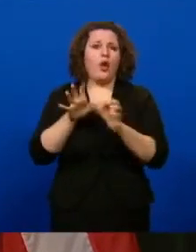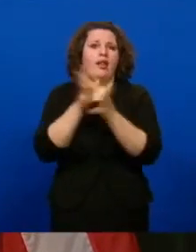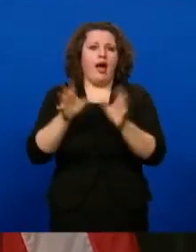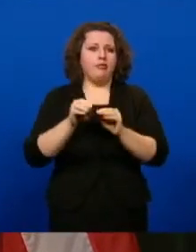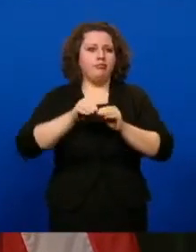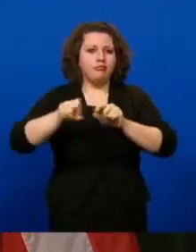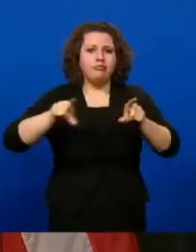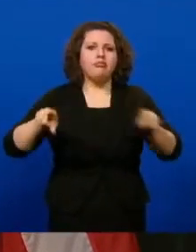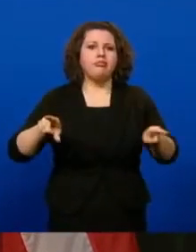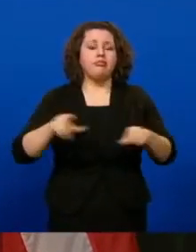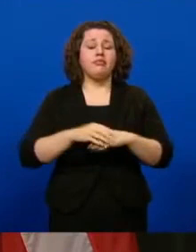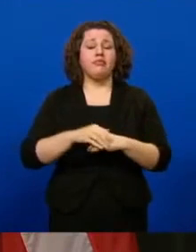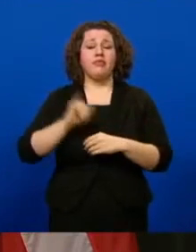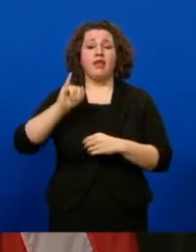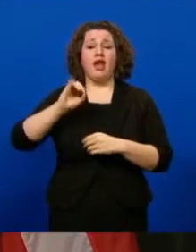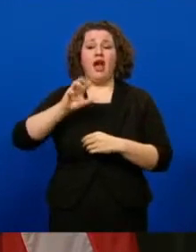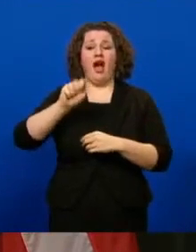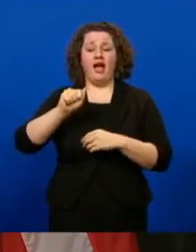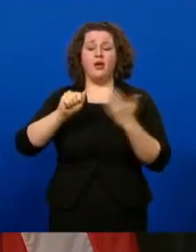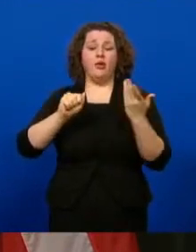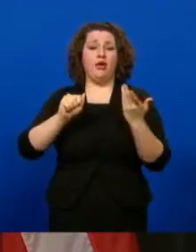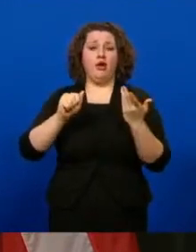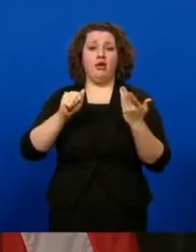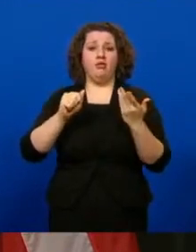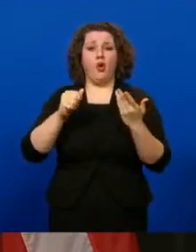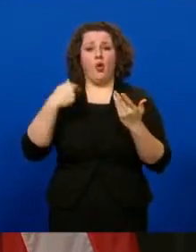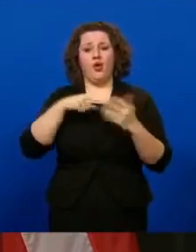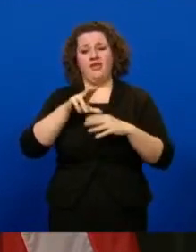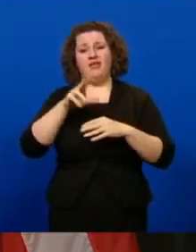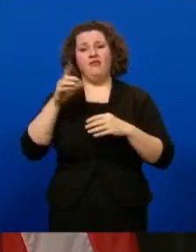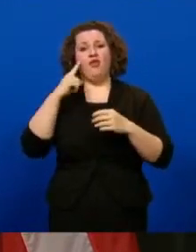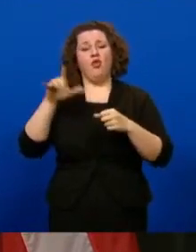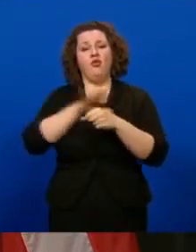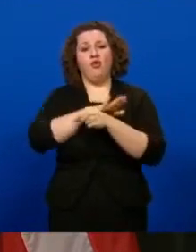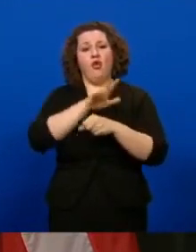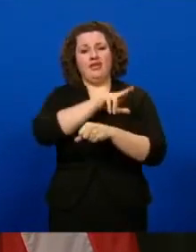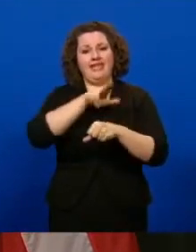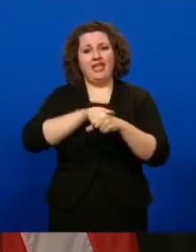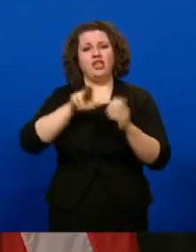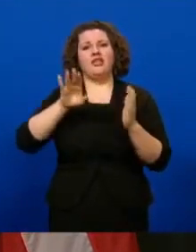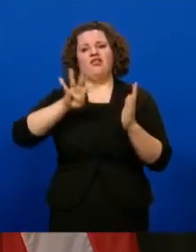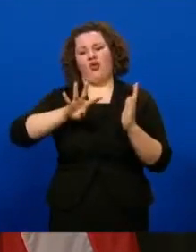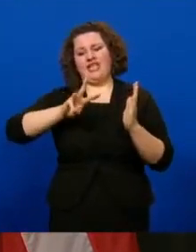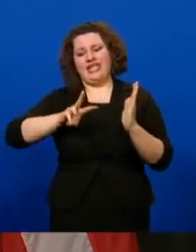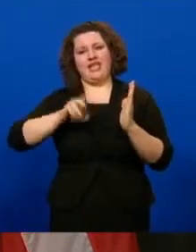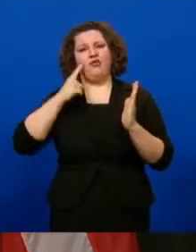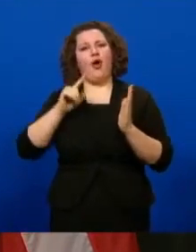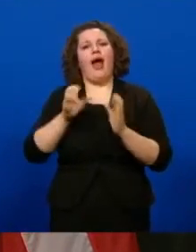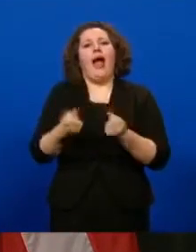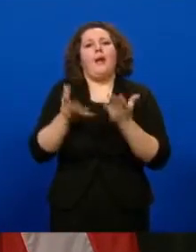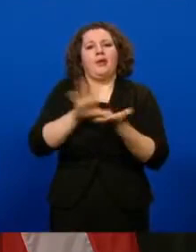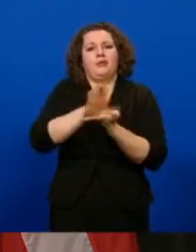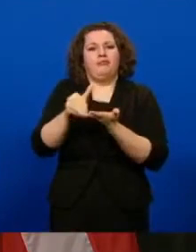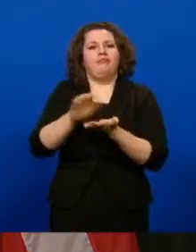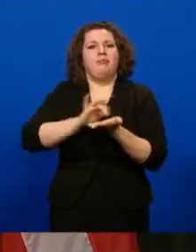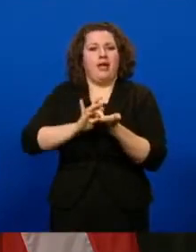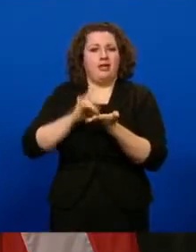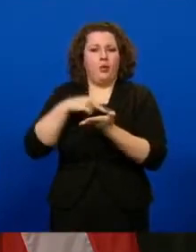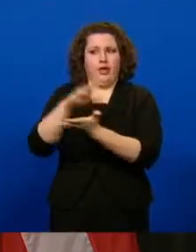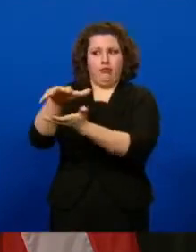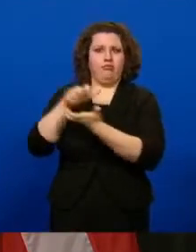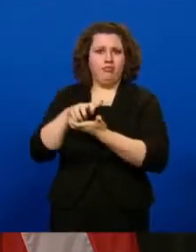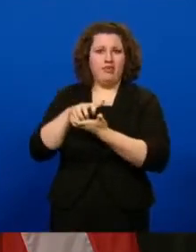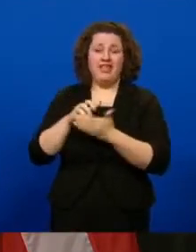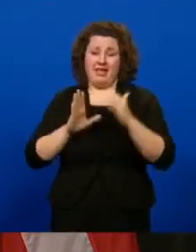46th nationally in the amount of doses allocated to our state near the very bottom of the